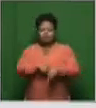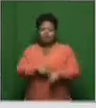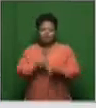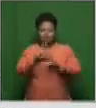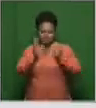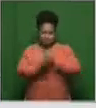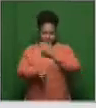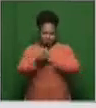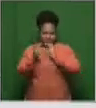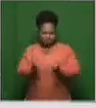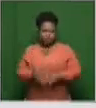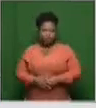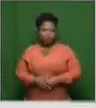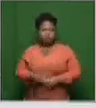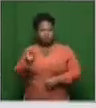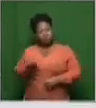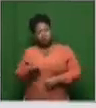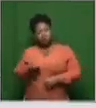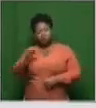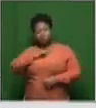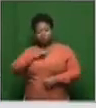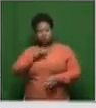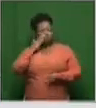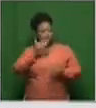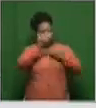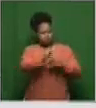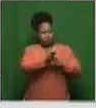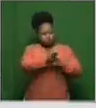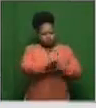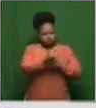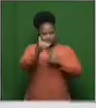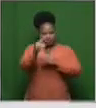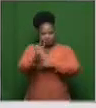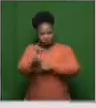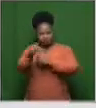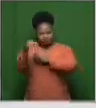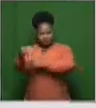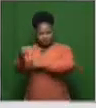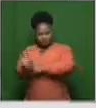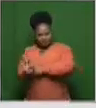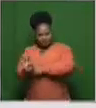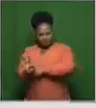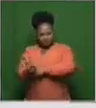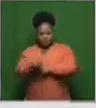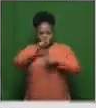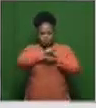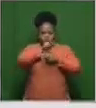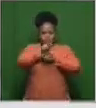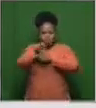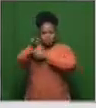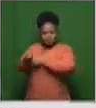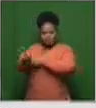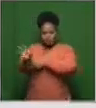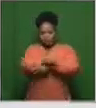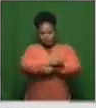The standards applied in the phase one, the phase two, the phase three, and when we monitor, once we introduce,